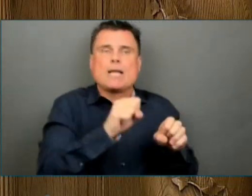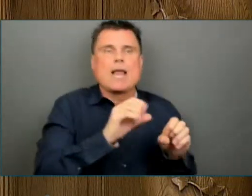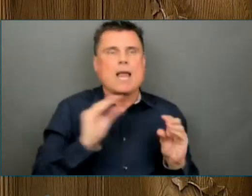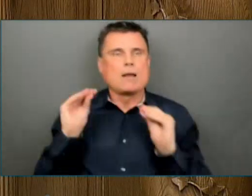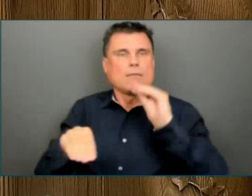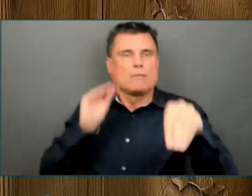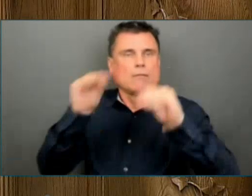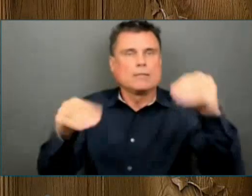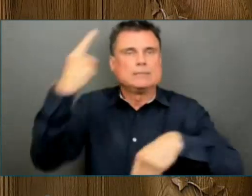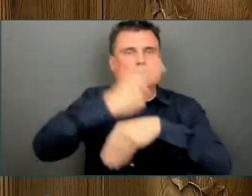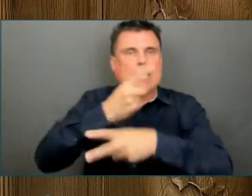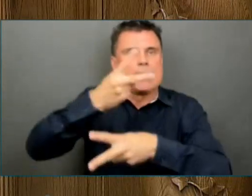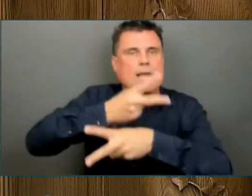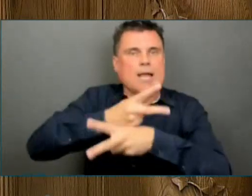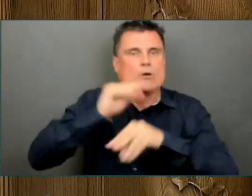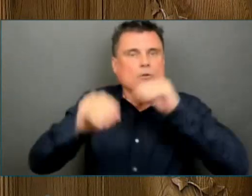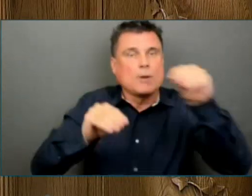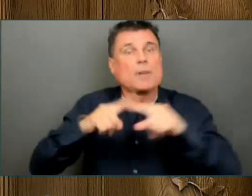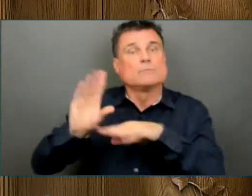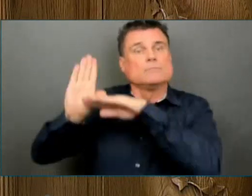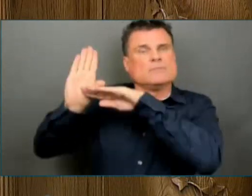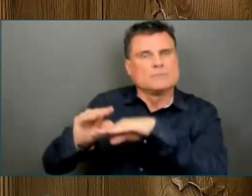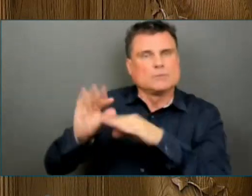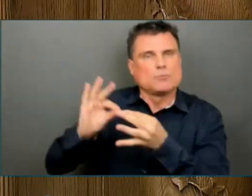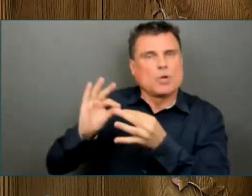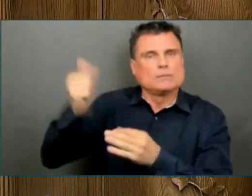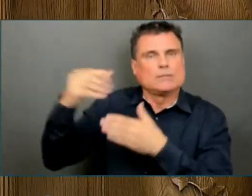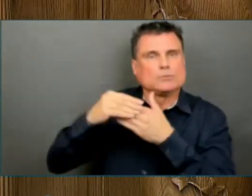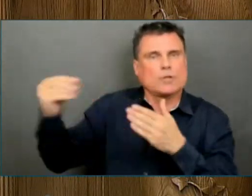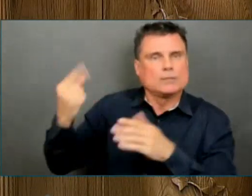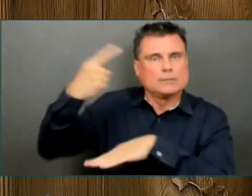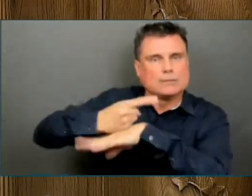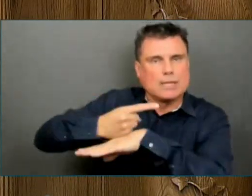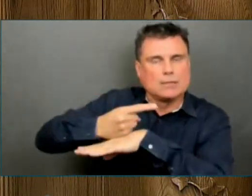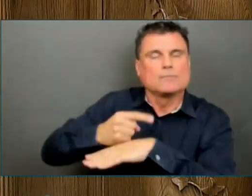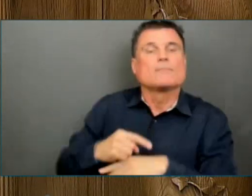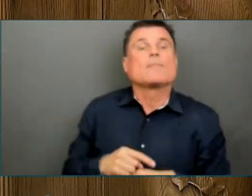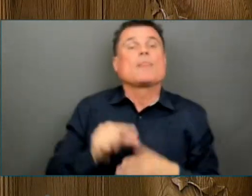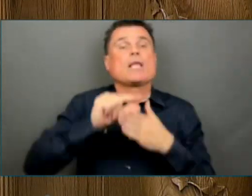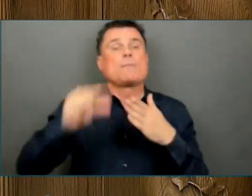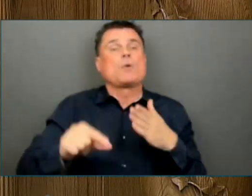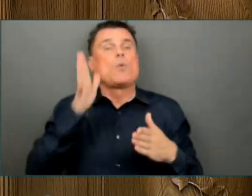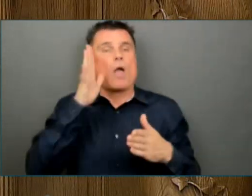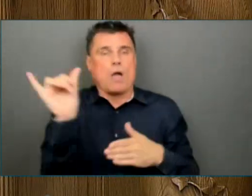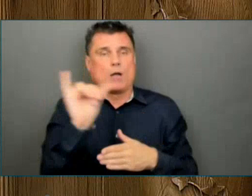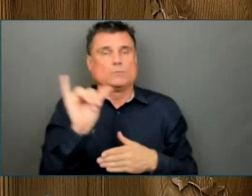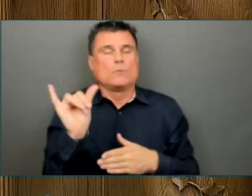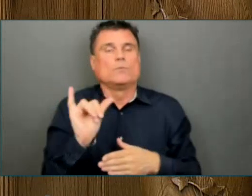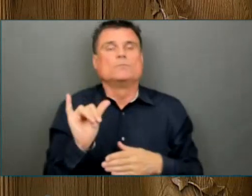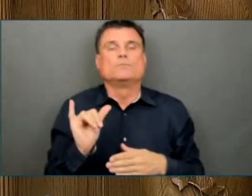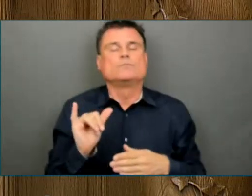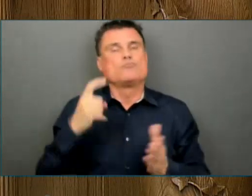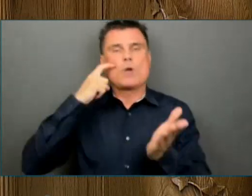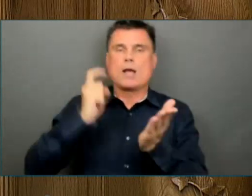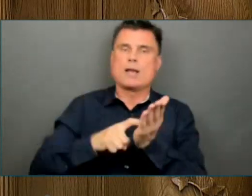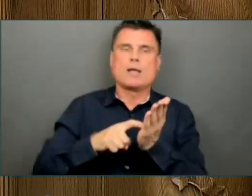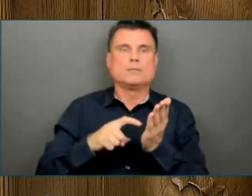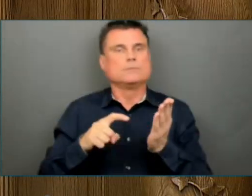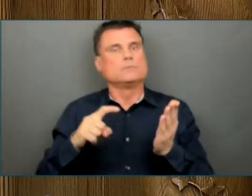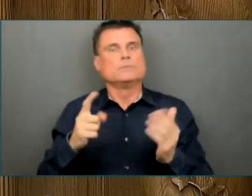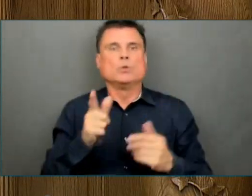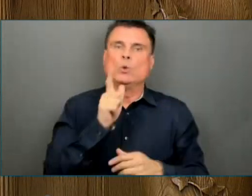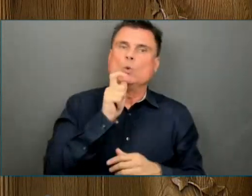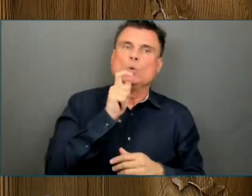take steps to recognize and retain early childhood educators who have been essential during the pandemic and will be